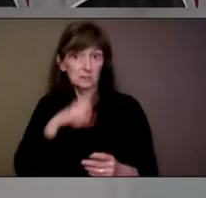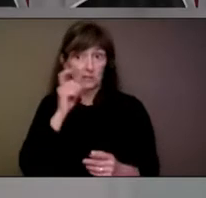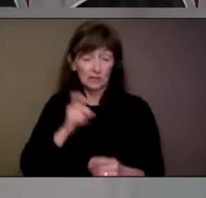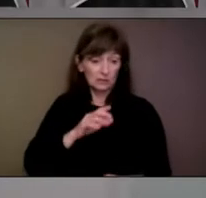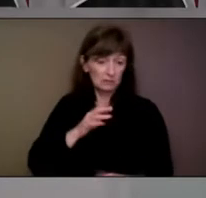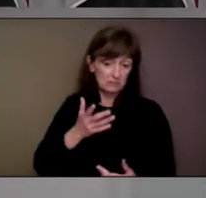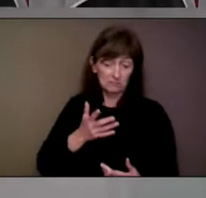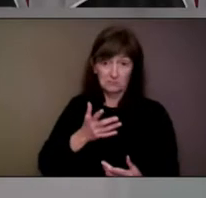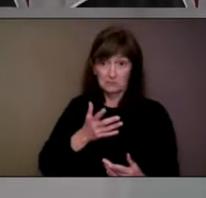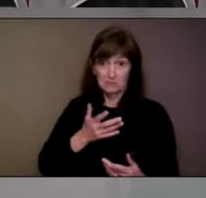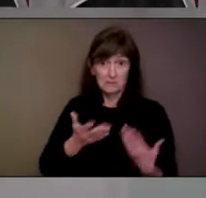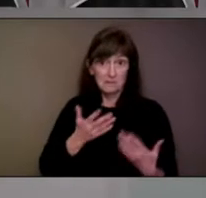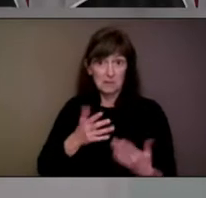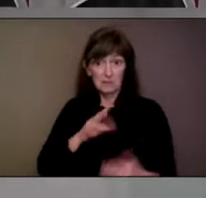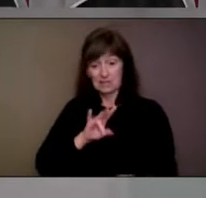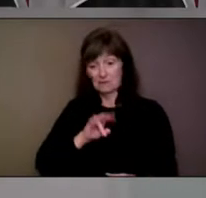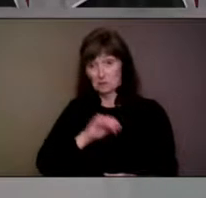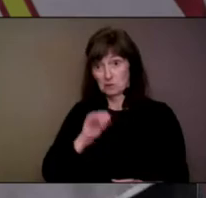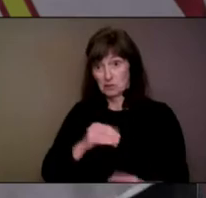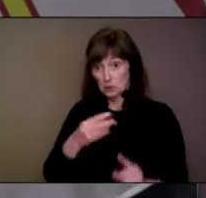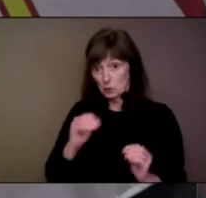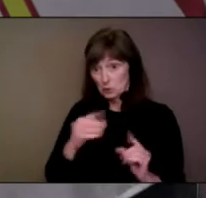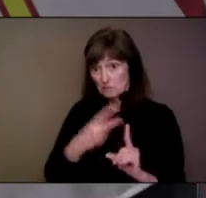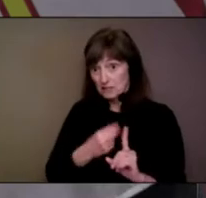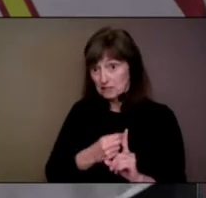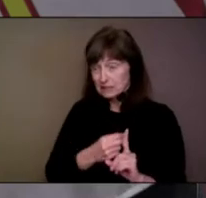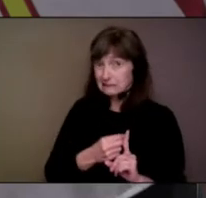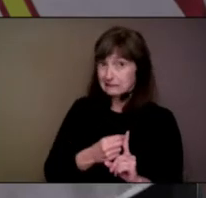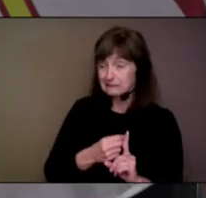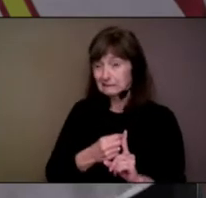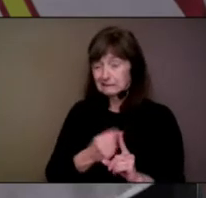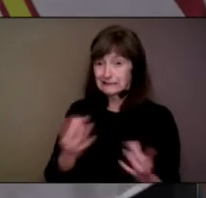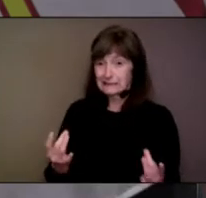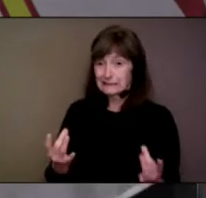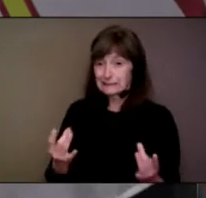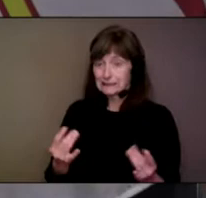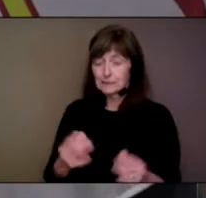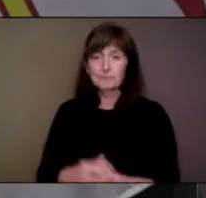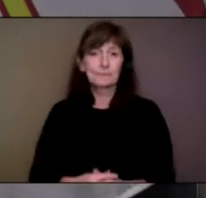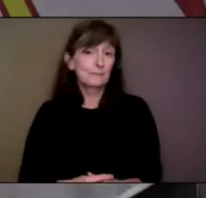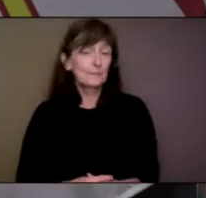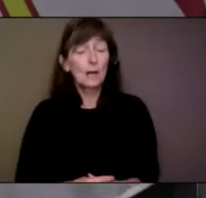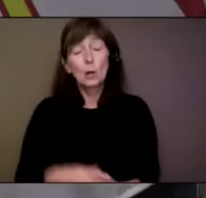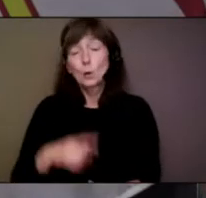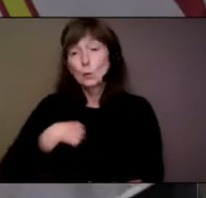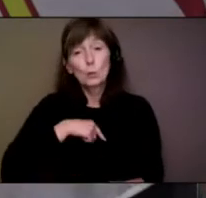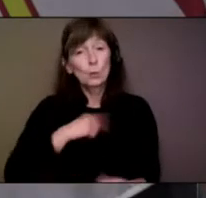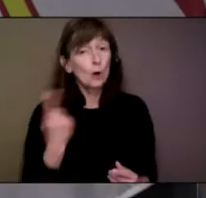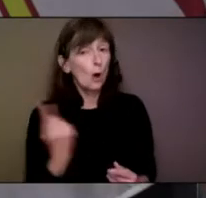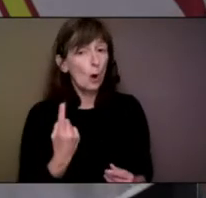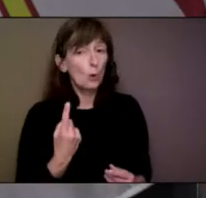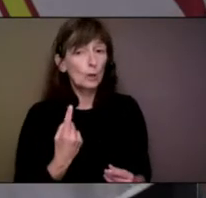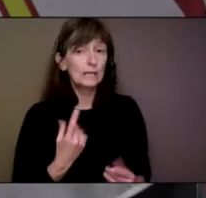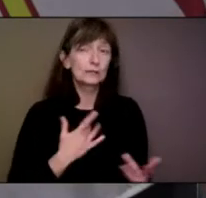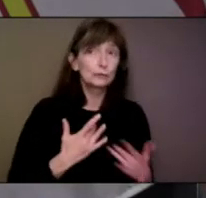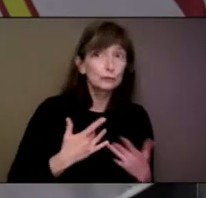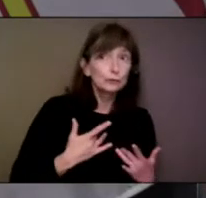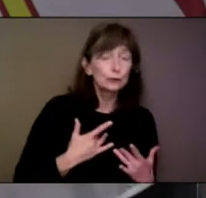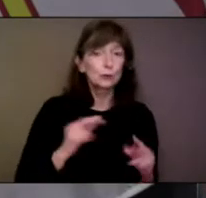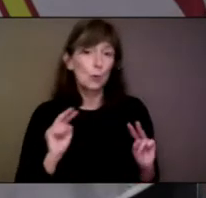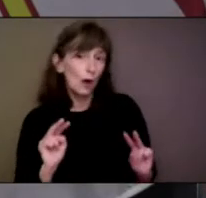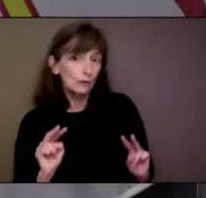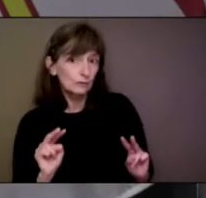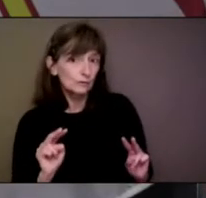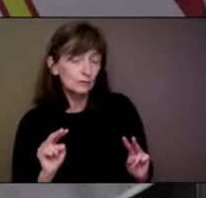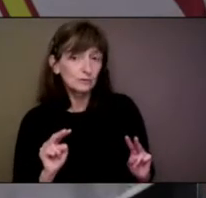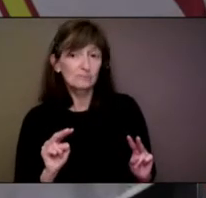virus to be able to spread? You know, that's certainly something we always are thinking about, and I guess that's true for almost